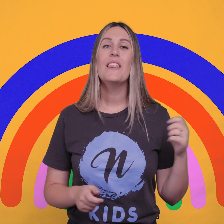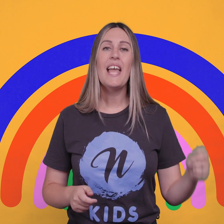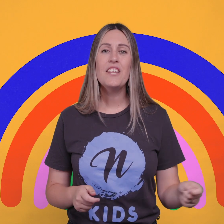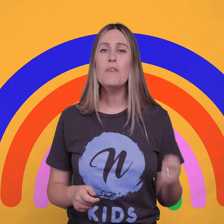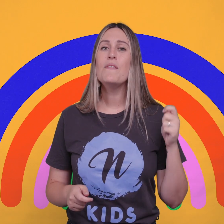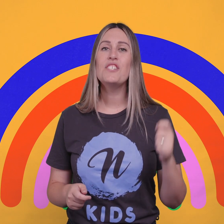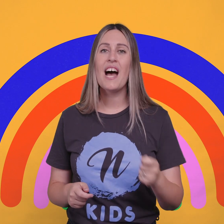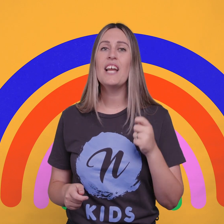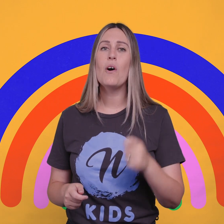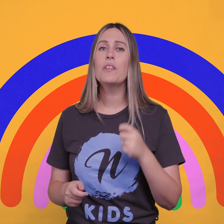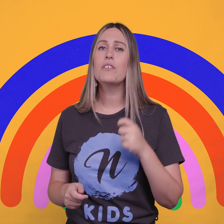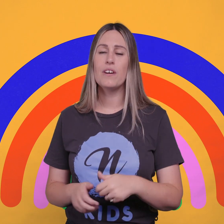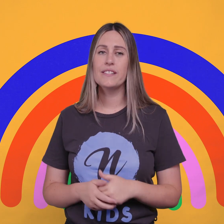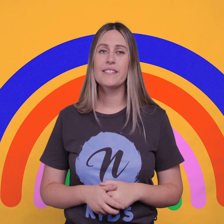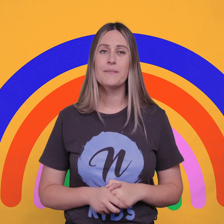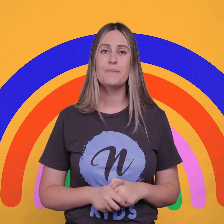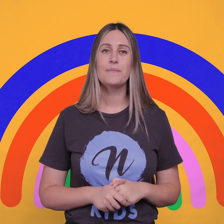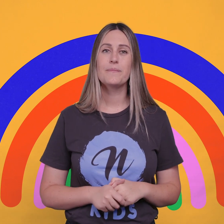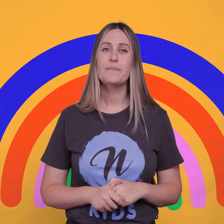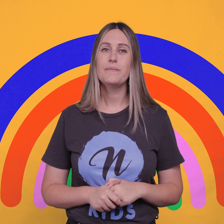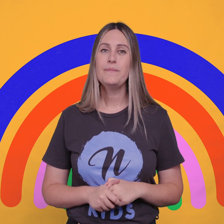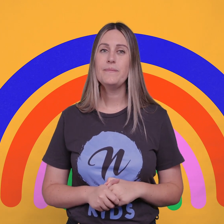Thank you for dying on the cross.